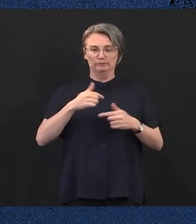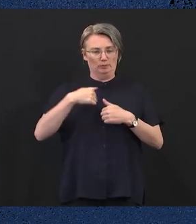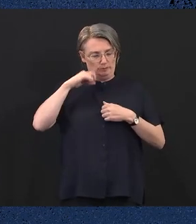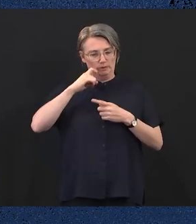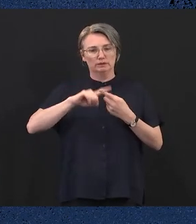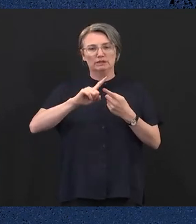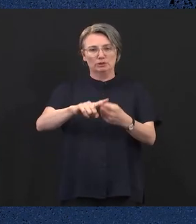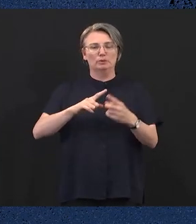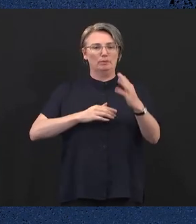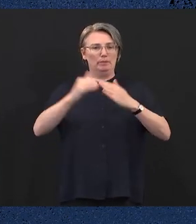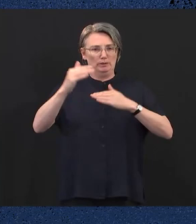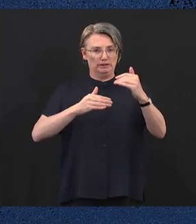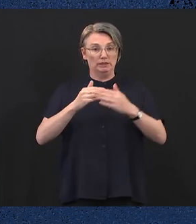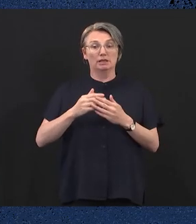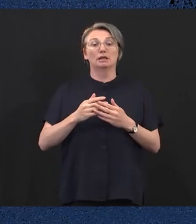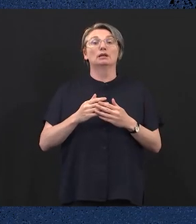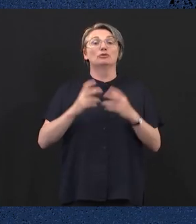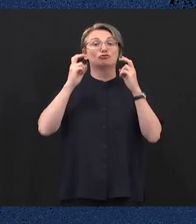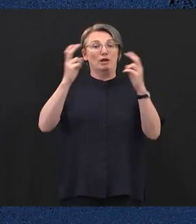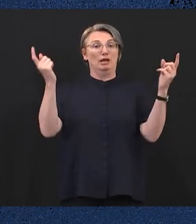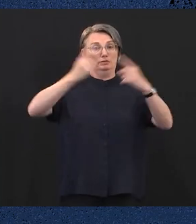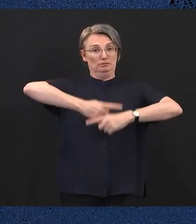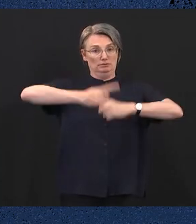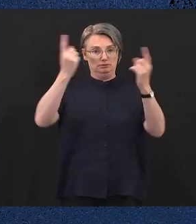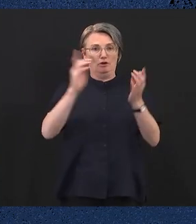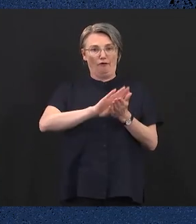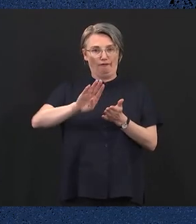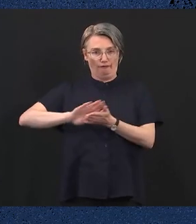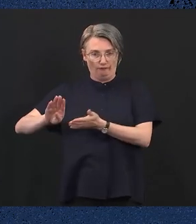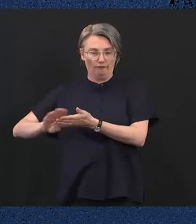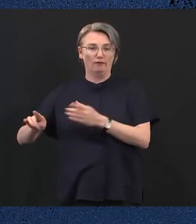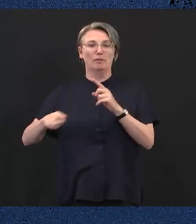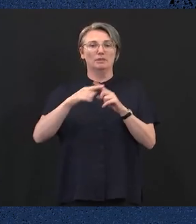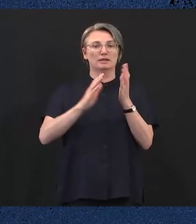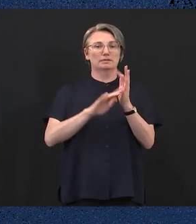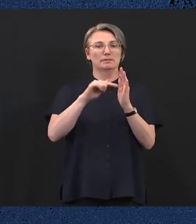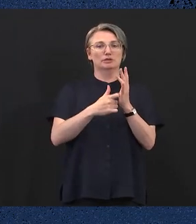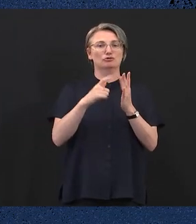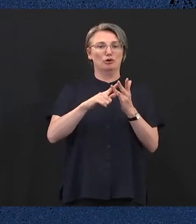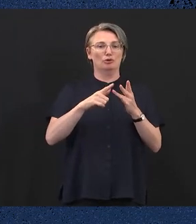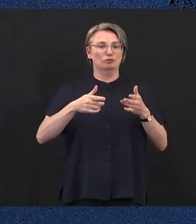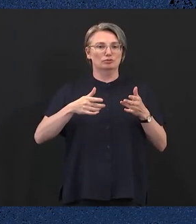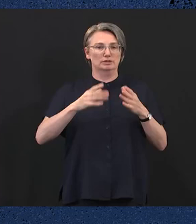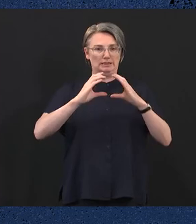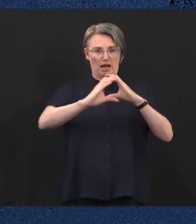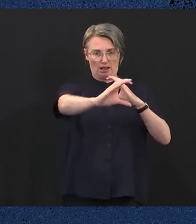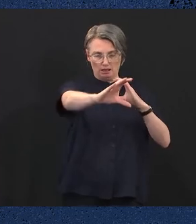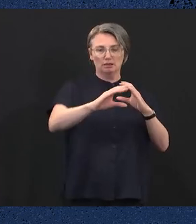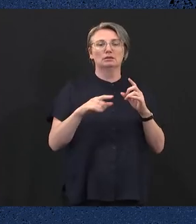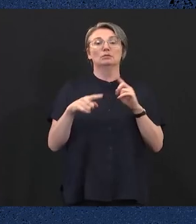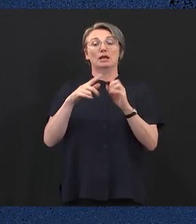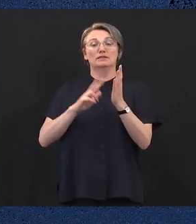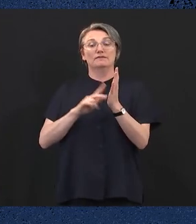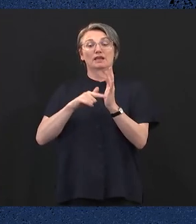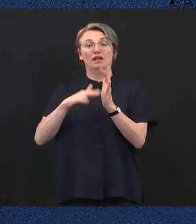including removing levelled crossings, completing the metro tunnel, building the suburban rail loop and capping V-line